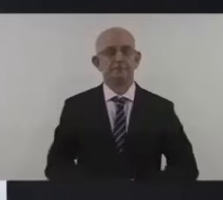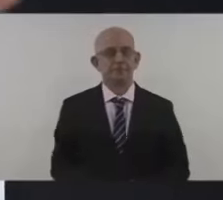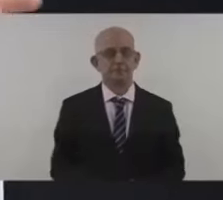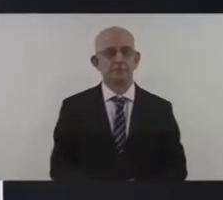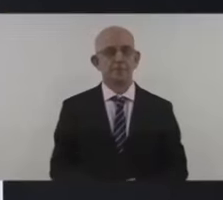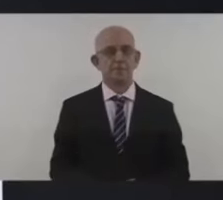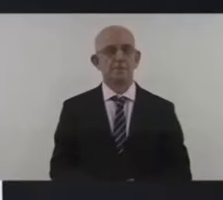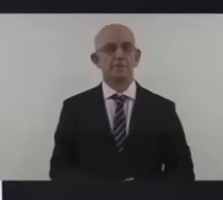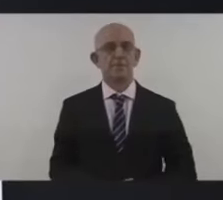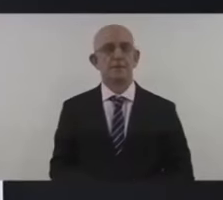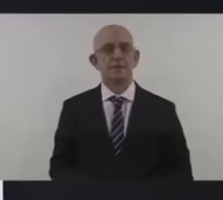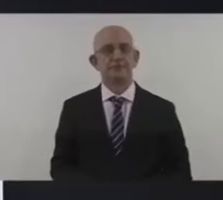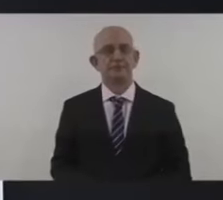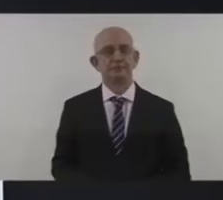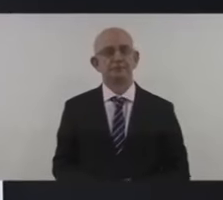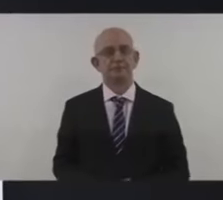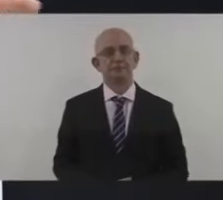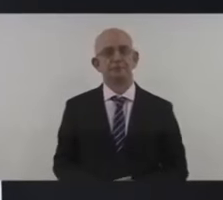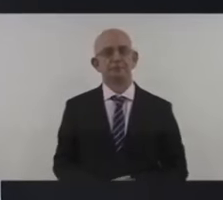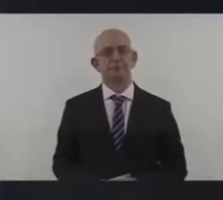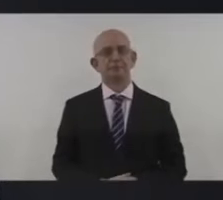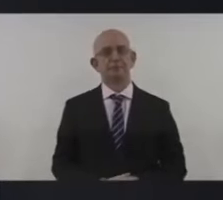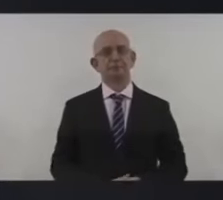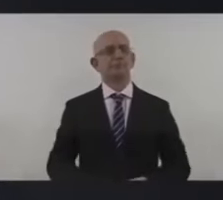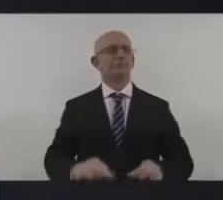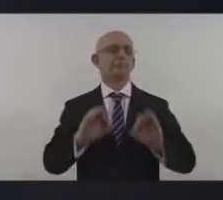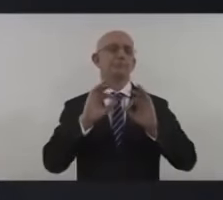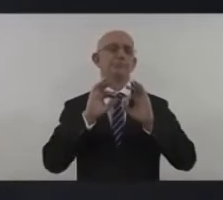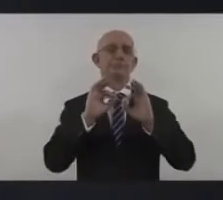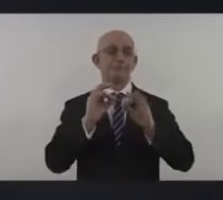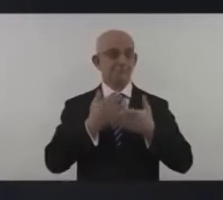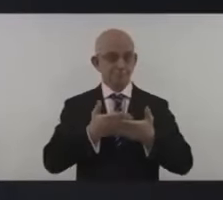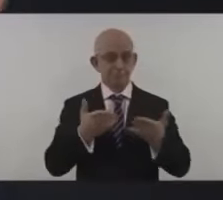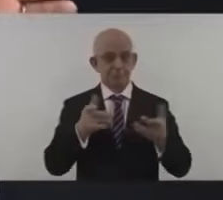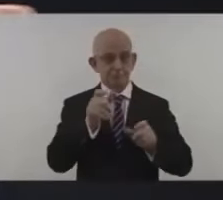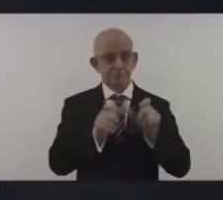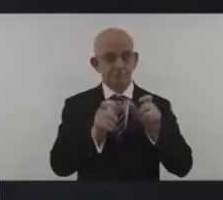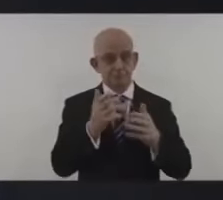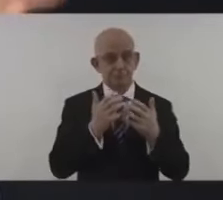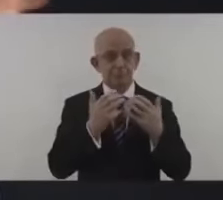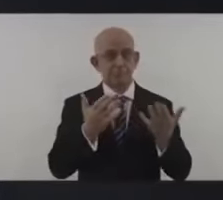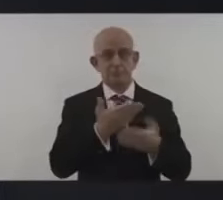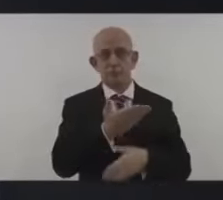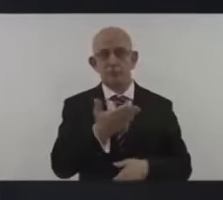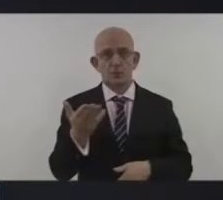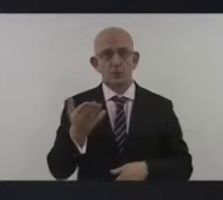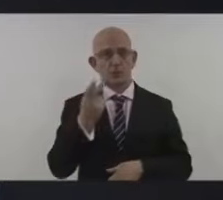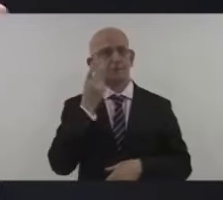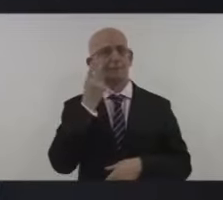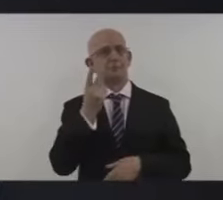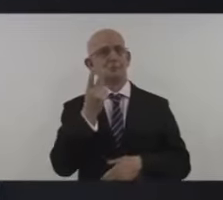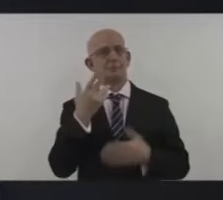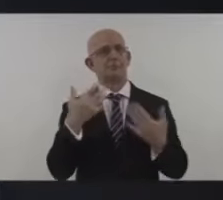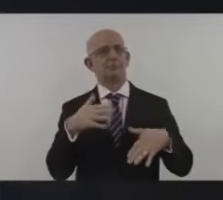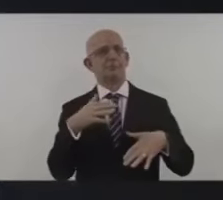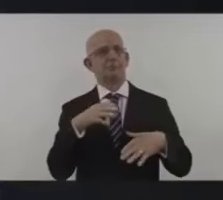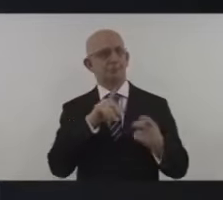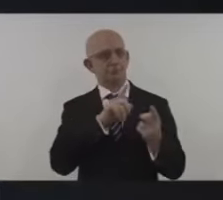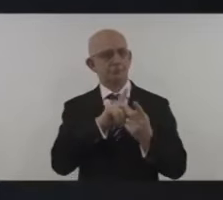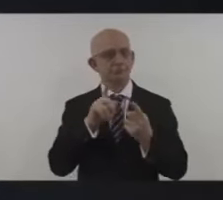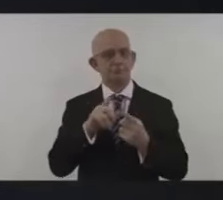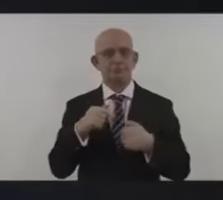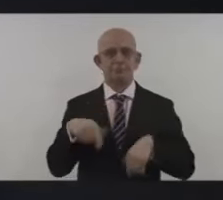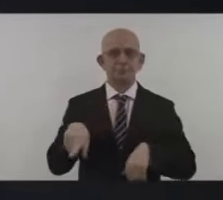in a passionate speech on monday in baku delivering opening remarks at the cop 29 summit soaring rhetoric